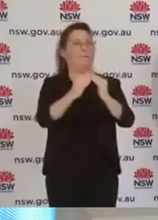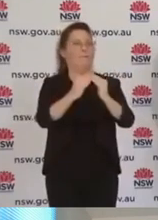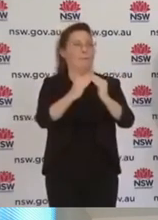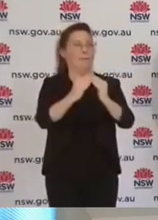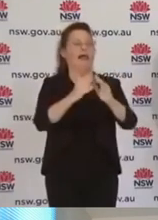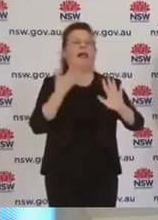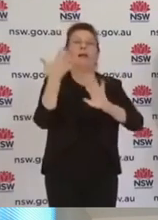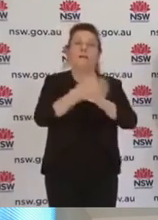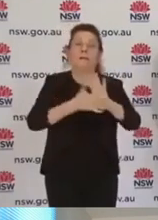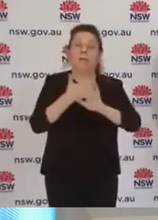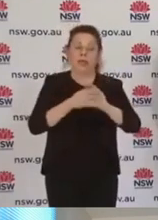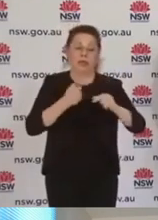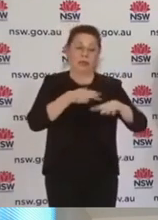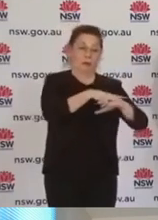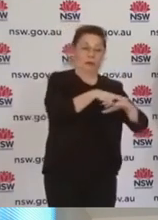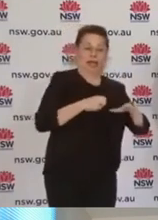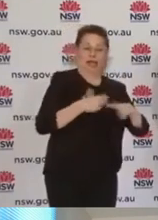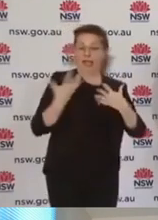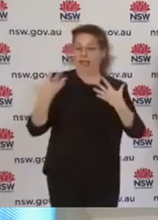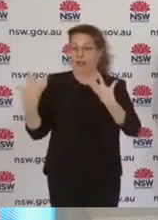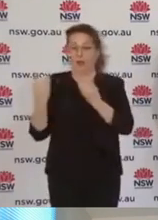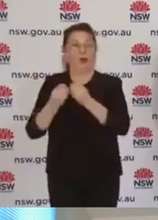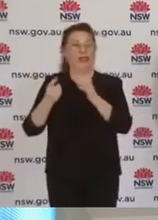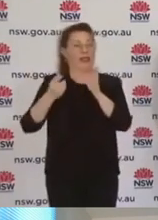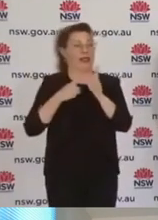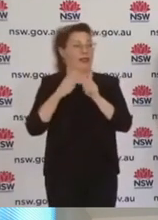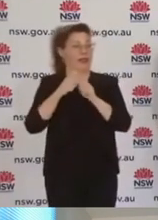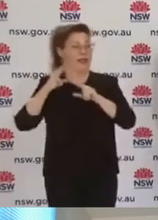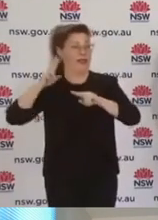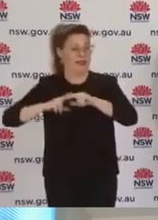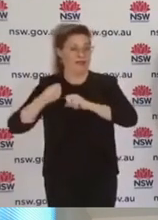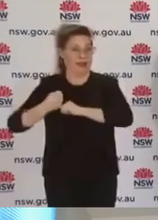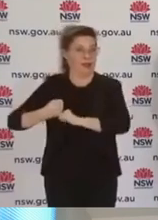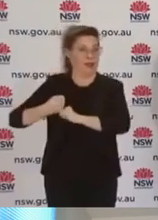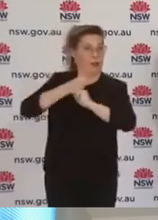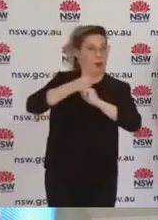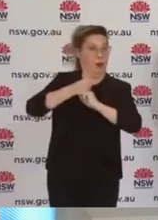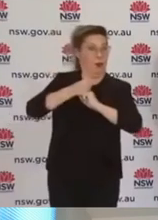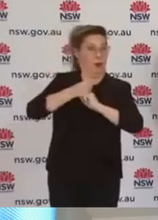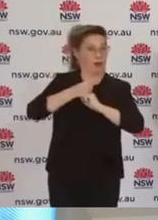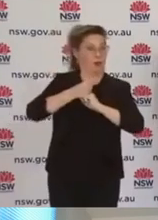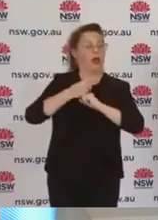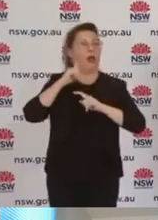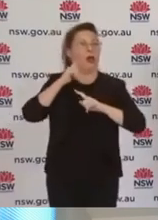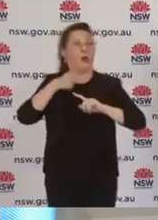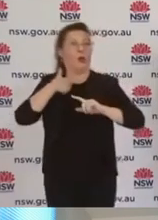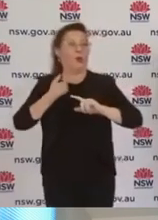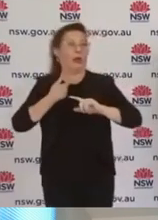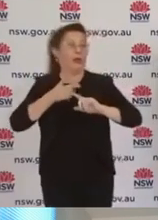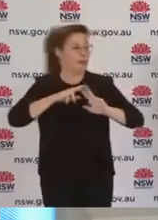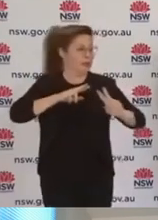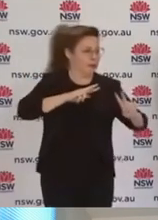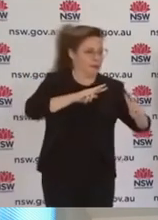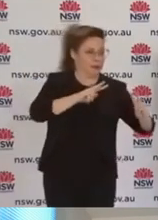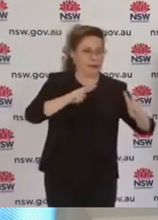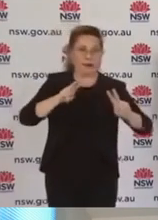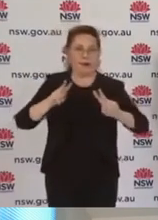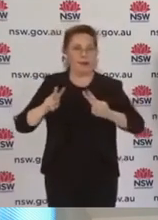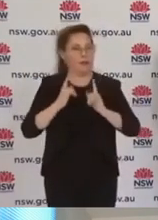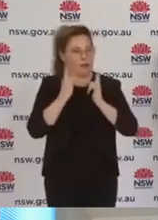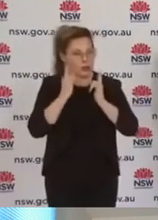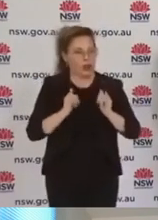300 men and women of the ADF on the ground, and an additional 500 will come online from Monday.